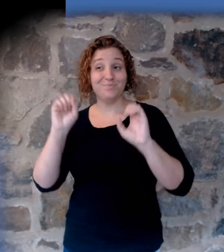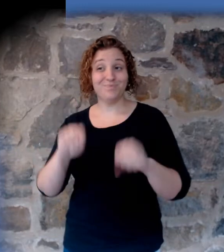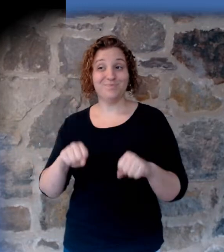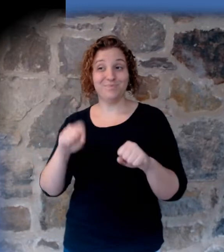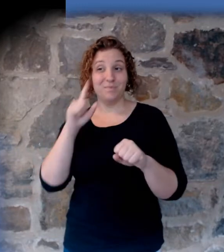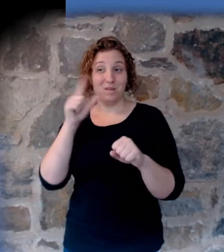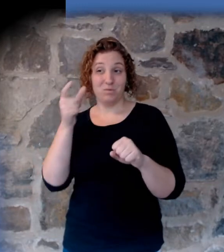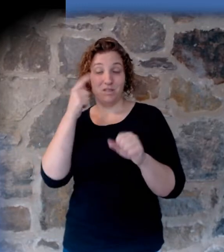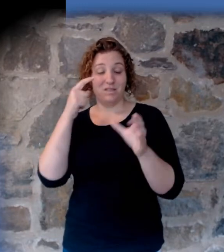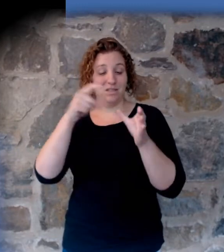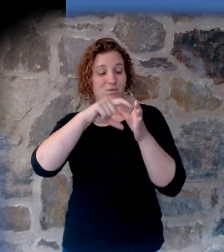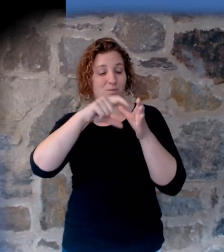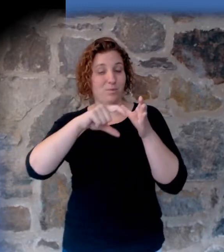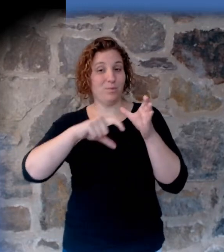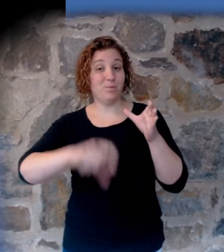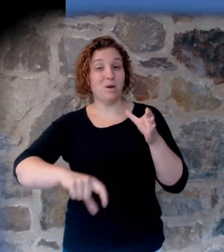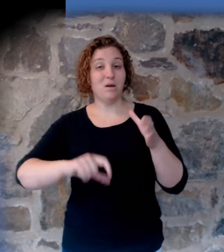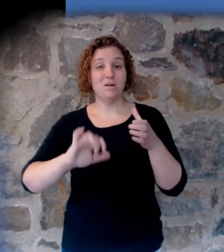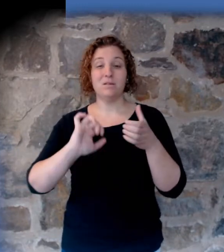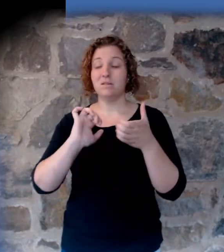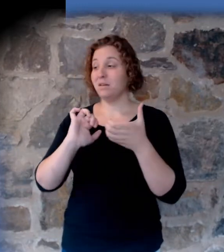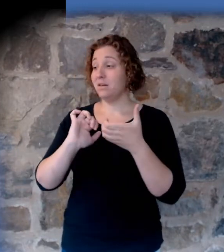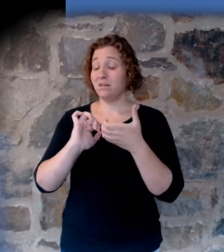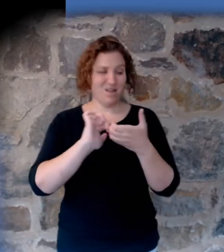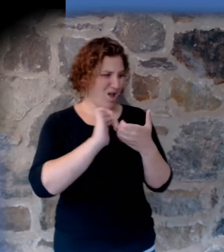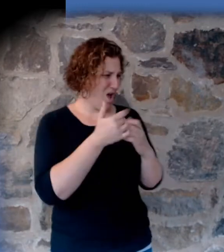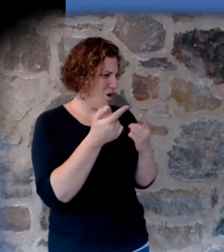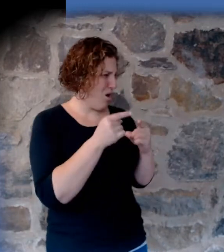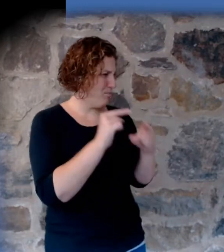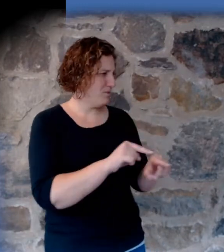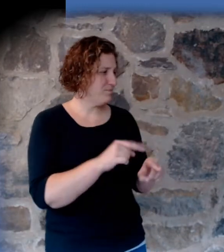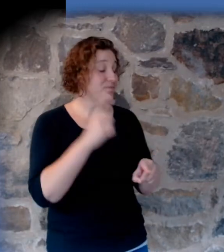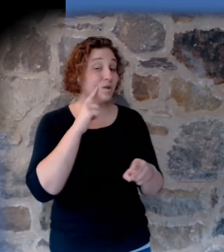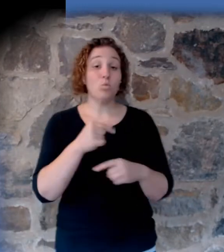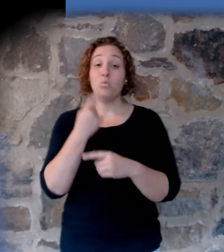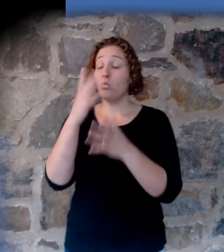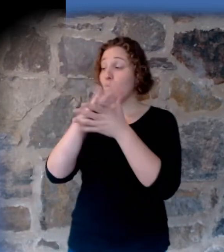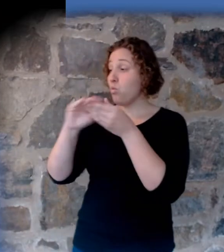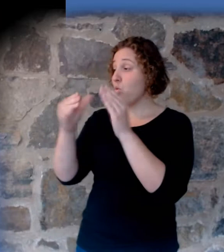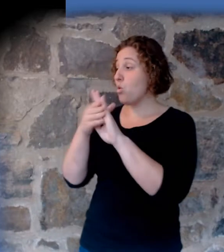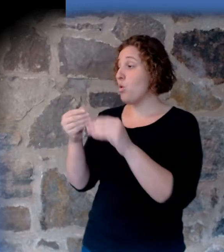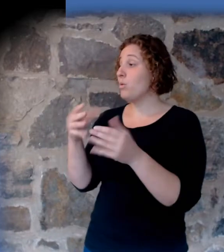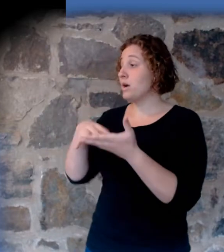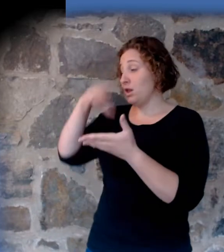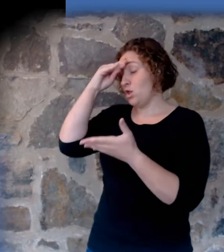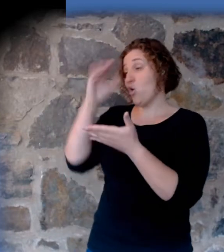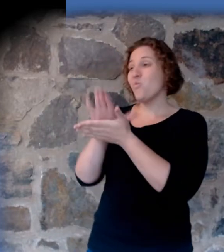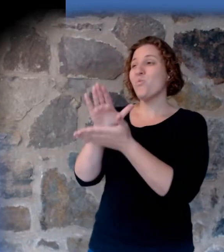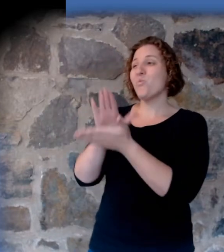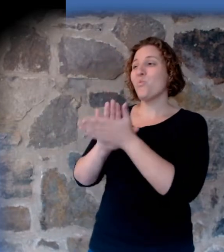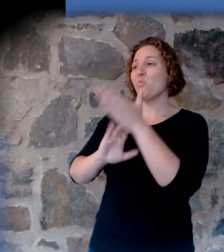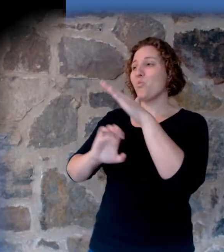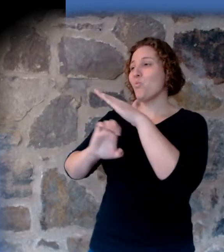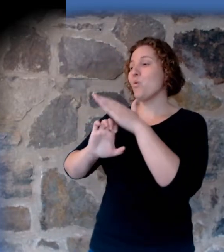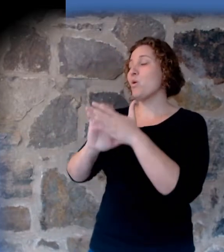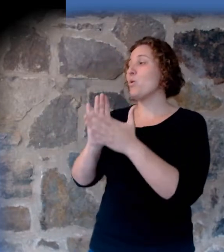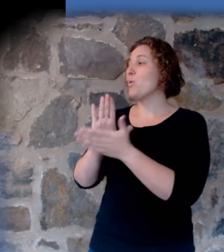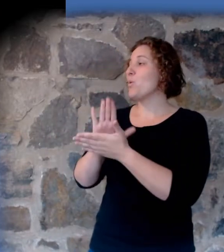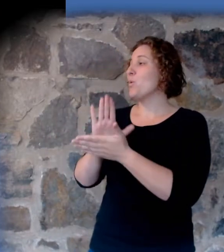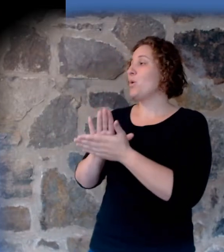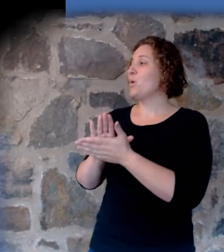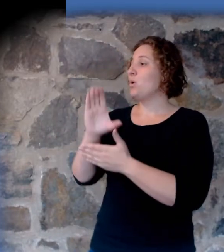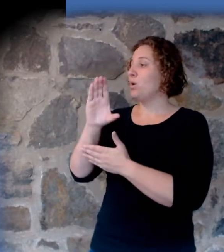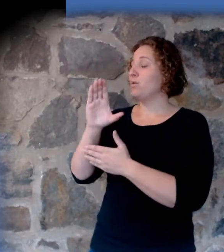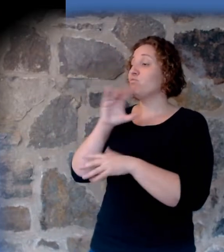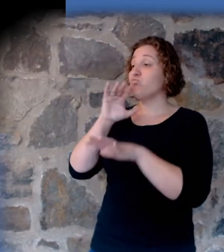How did that happen? Well, it was a story that we all learned in grammar school. Okay, Colorado River, over tens of millions